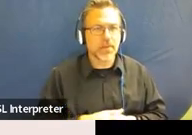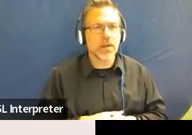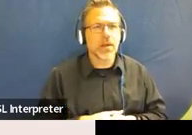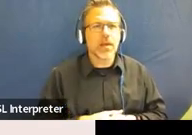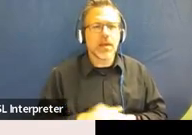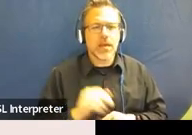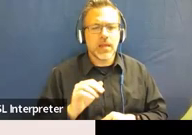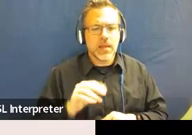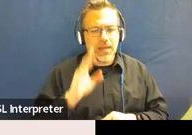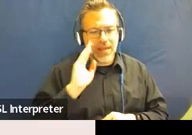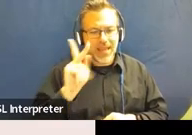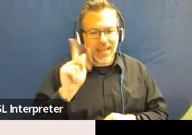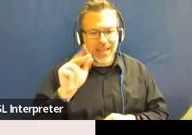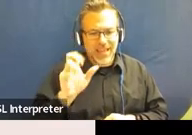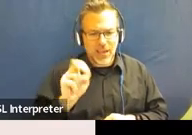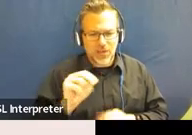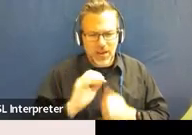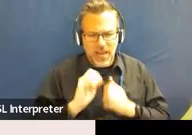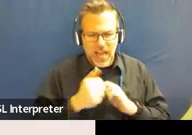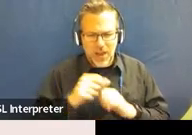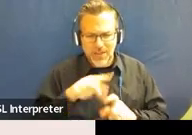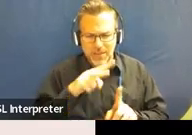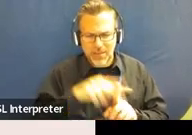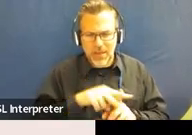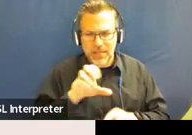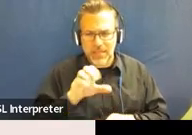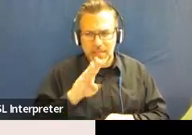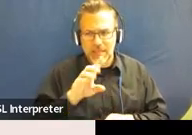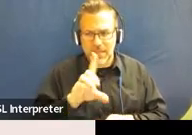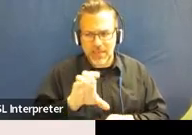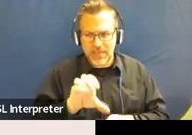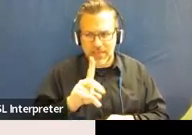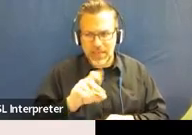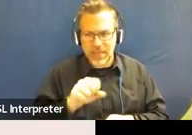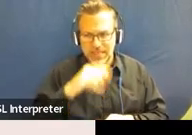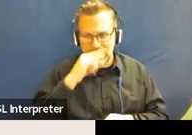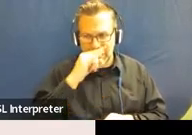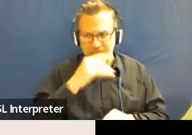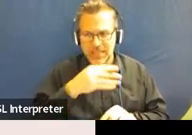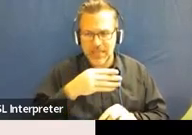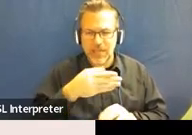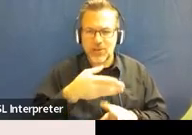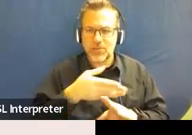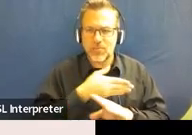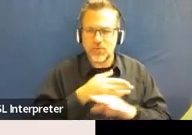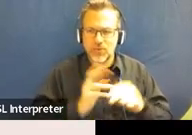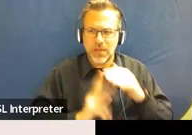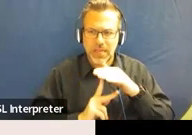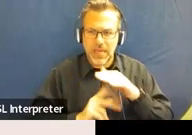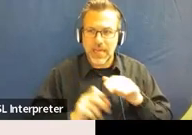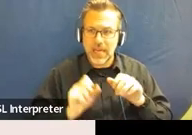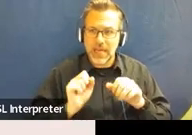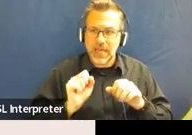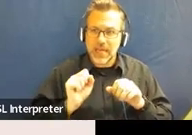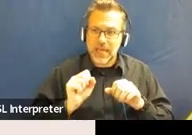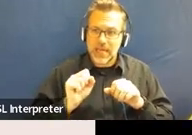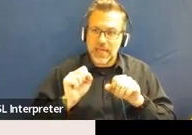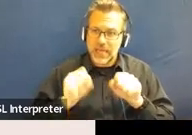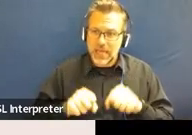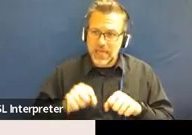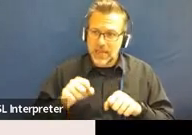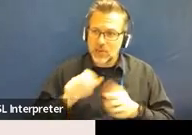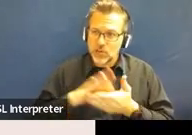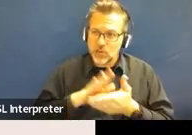Karen. Karen. Karen. How does this apply to CDS kids in public pre-K? Can schools choose to have kids attend a shortened school day